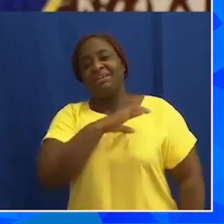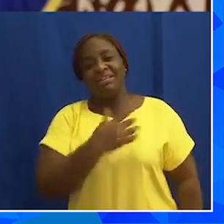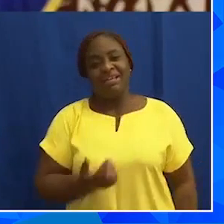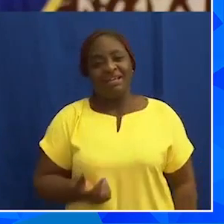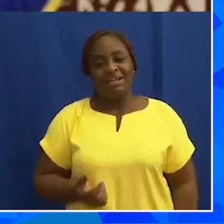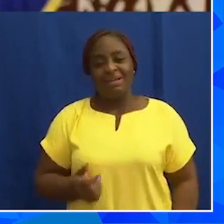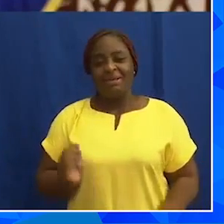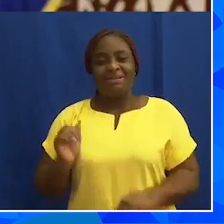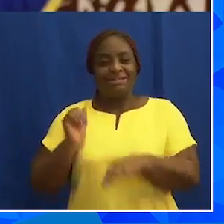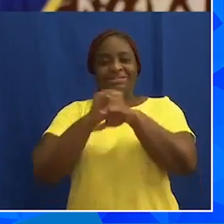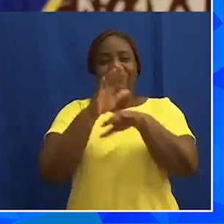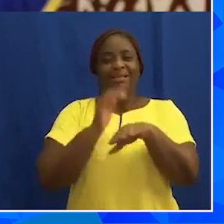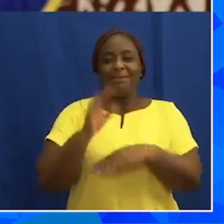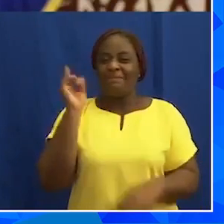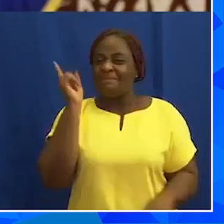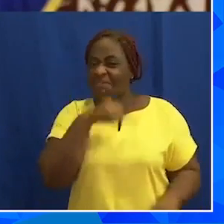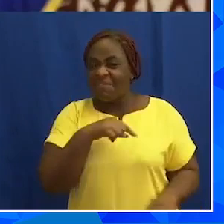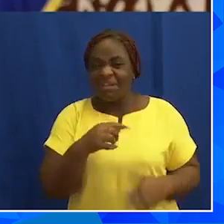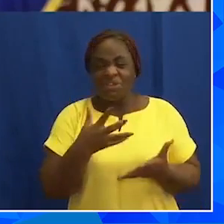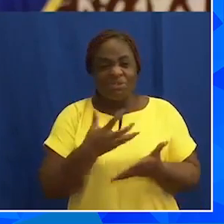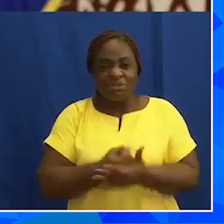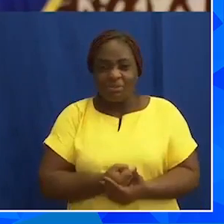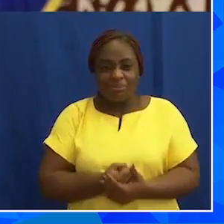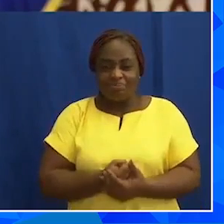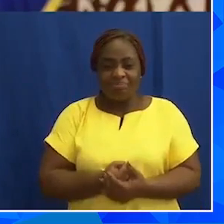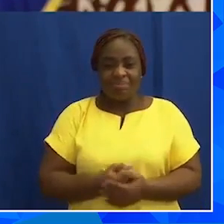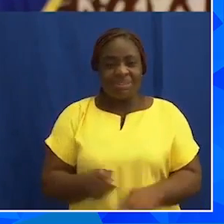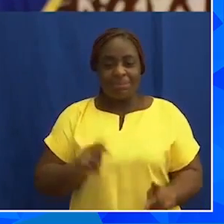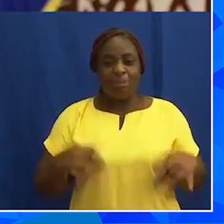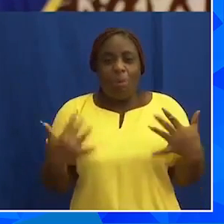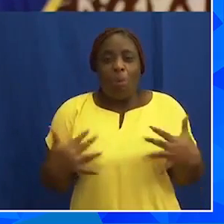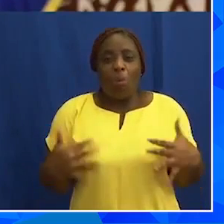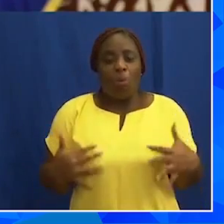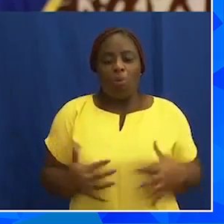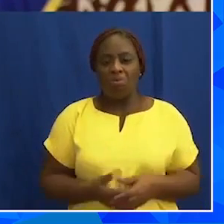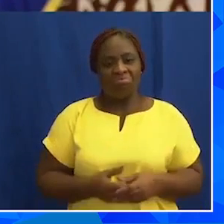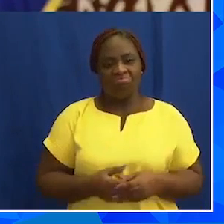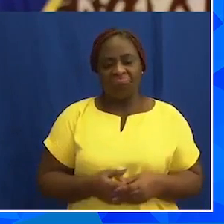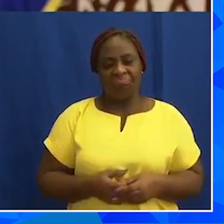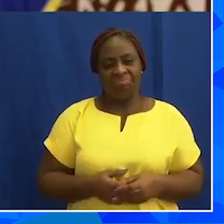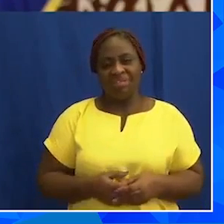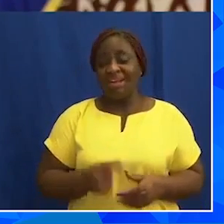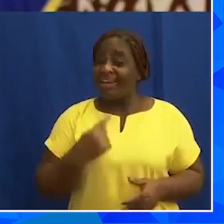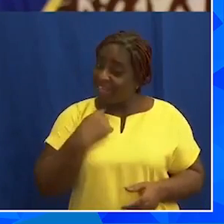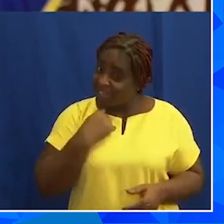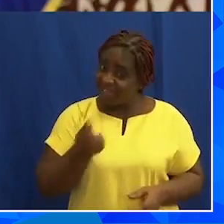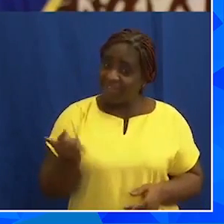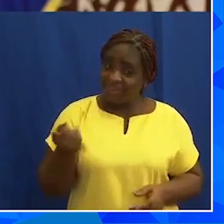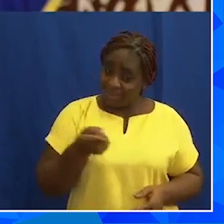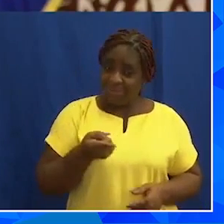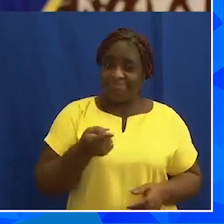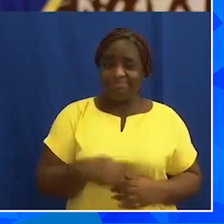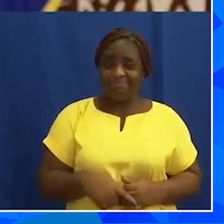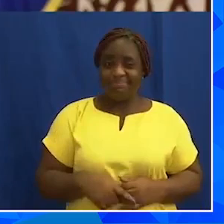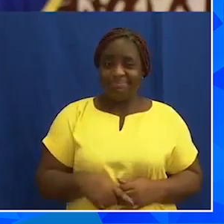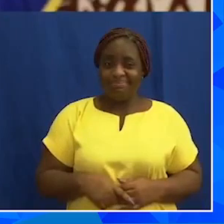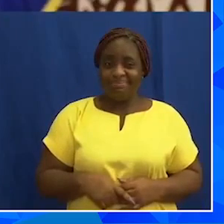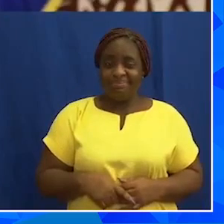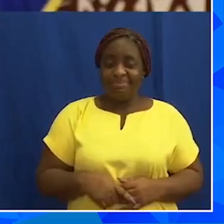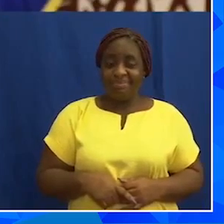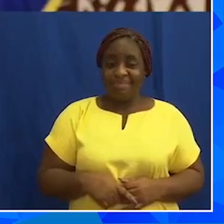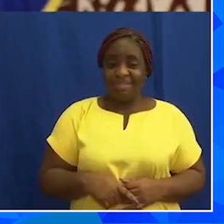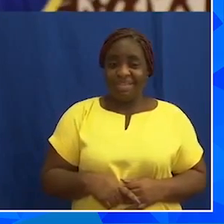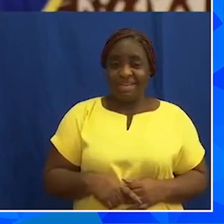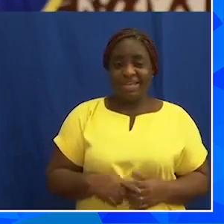publishing falsehoods which result in panic in the system, I say to them that the relevant